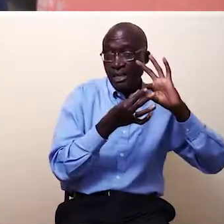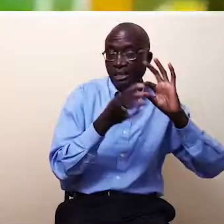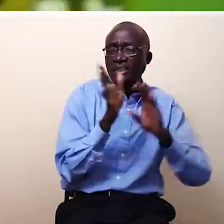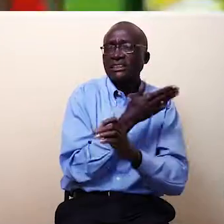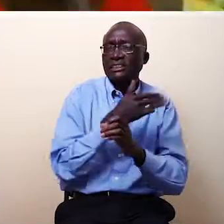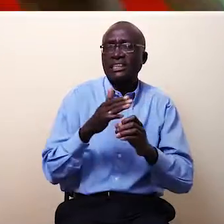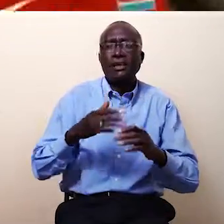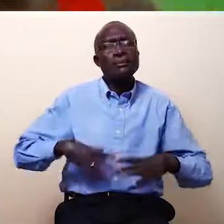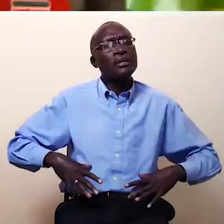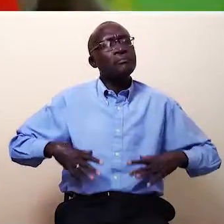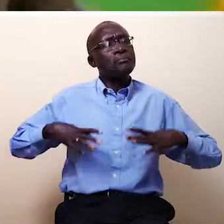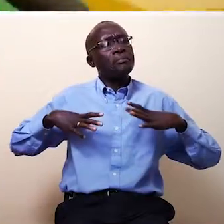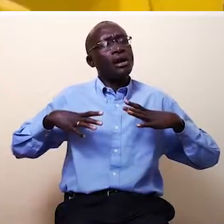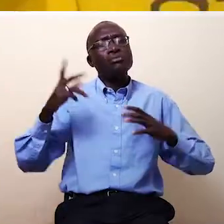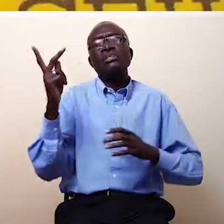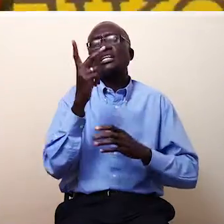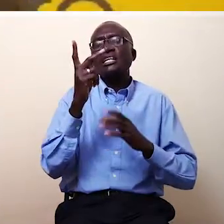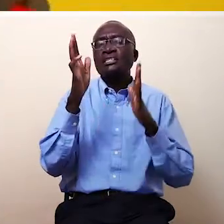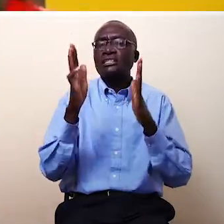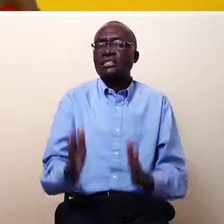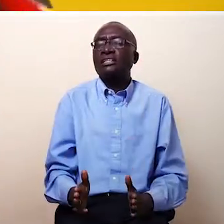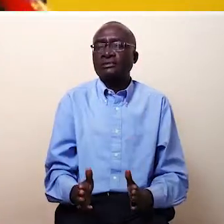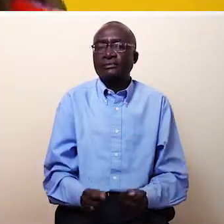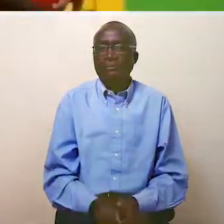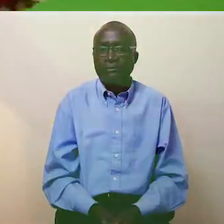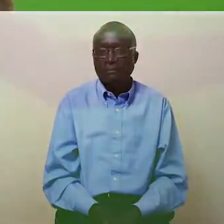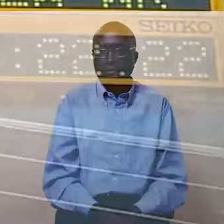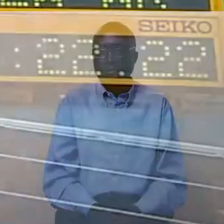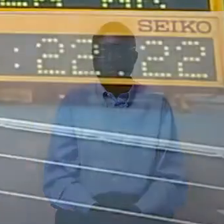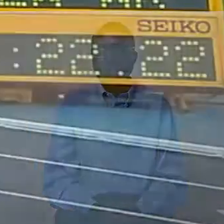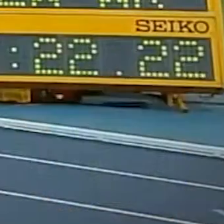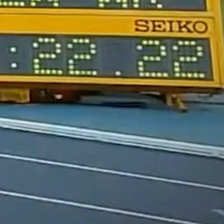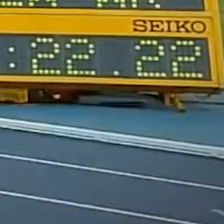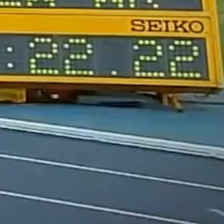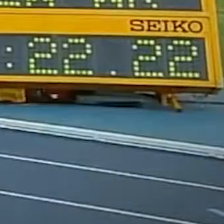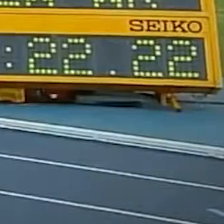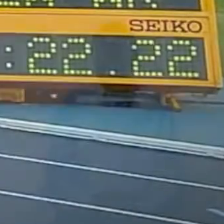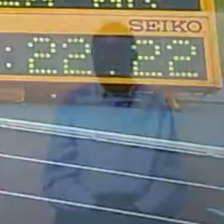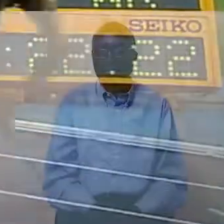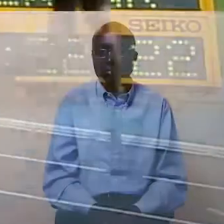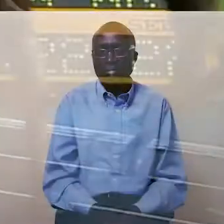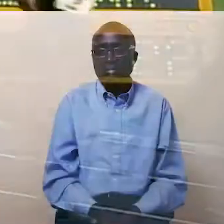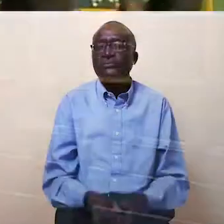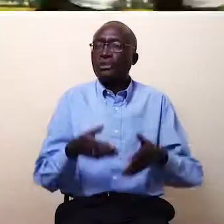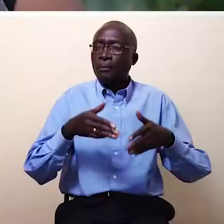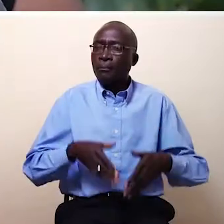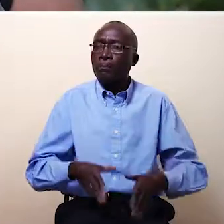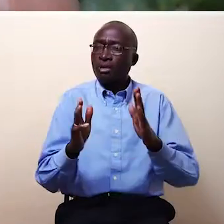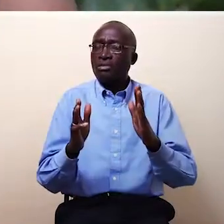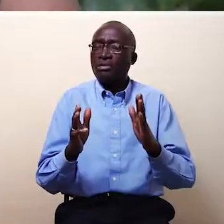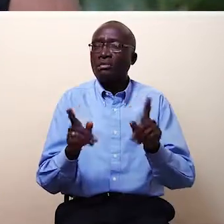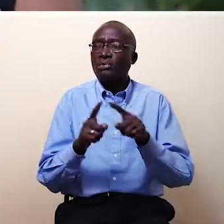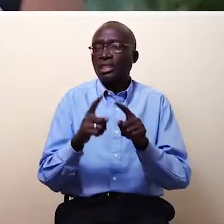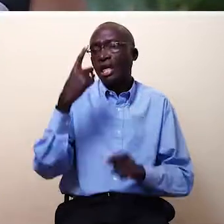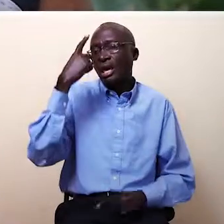That made me so proud to be a Kenyan. Kenya has been supreme here at these World Relay Championships. When you're born, you're just